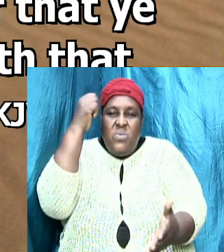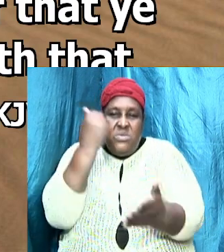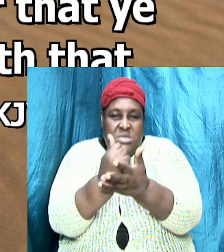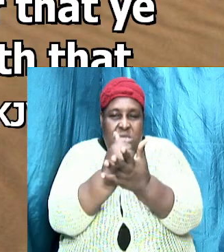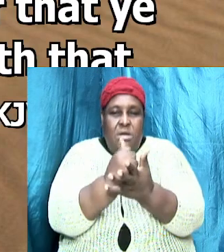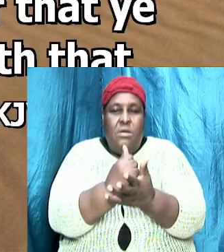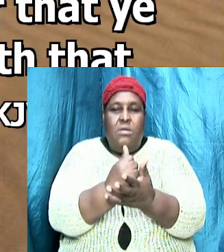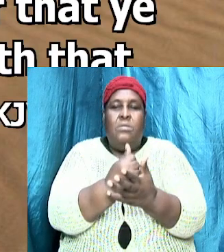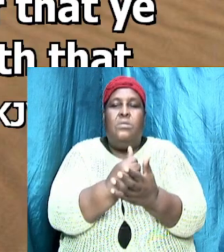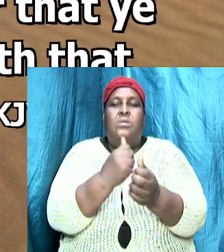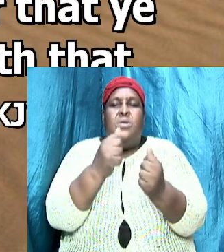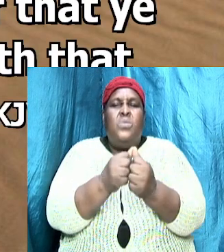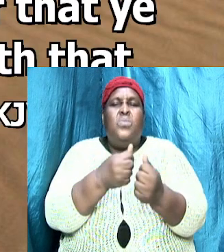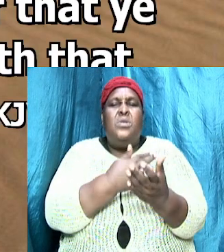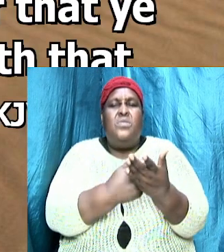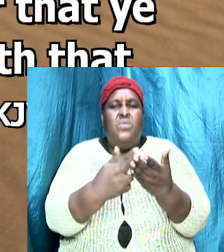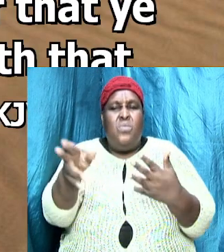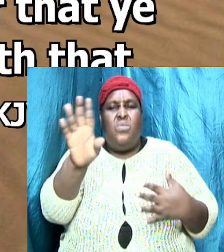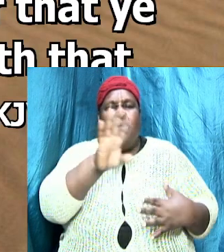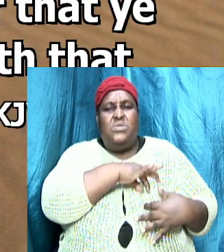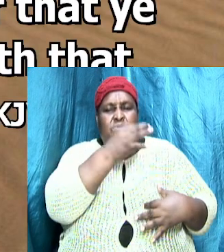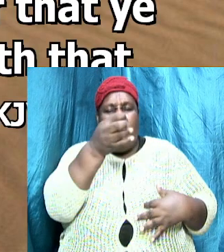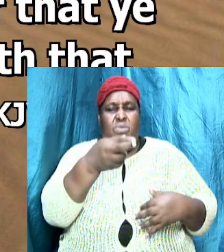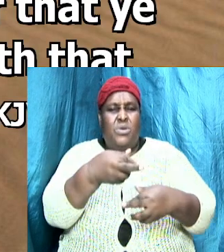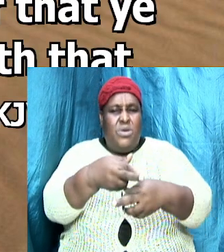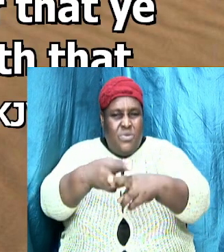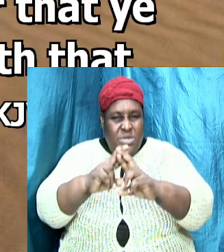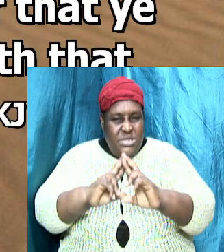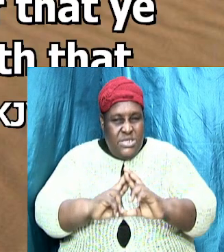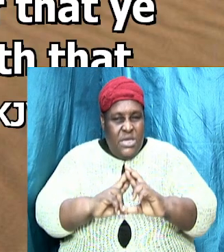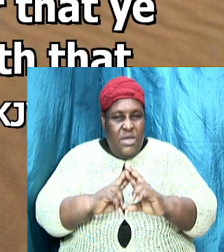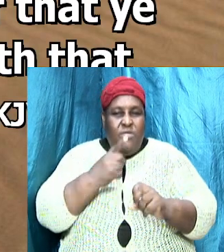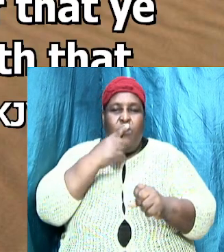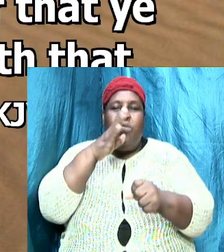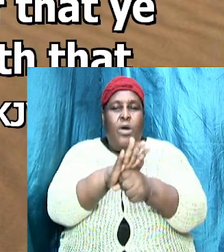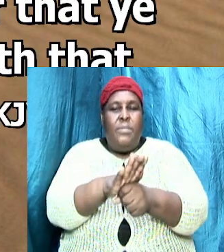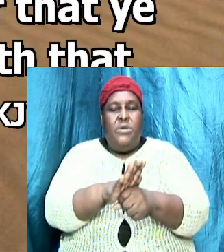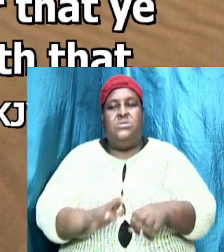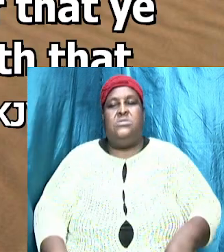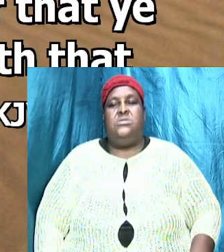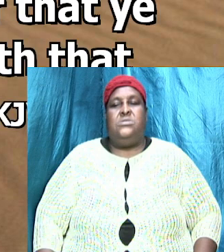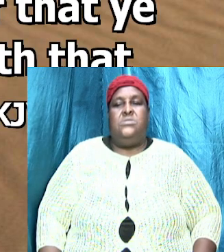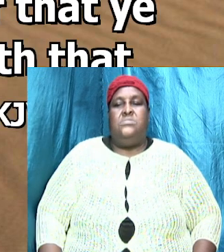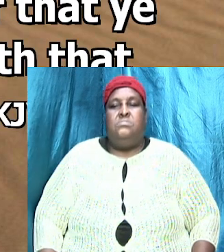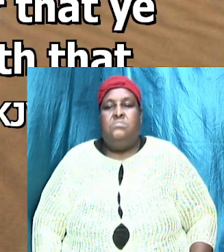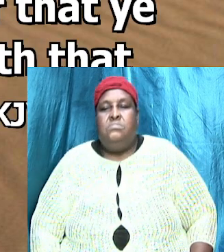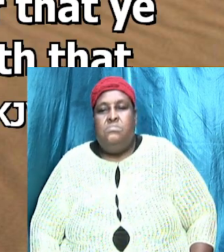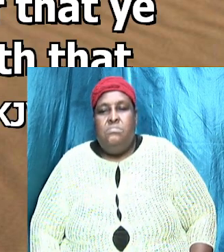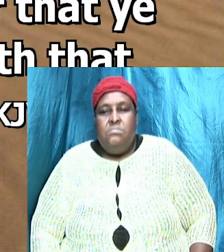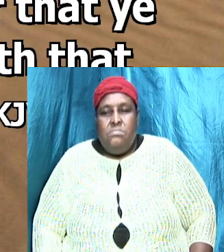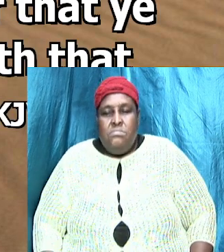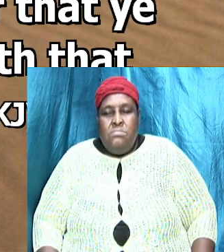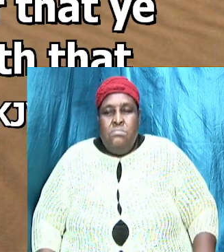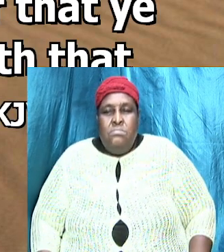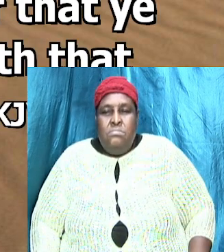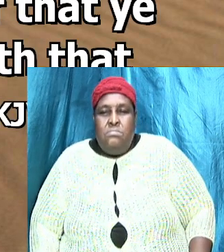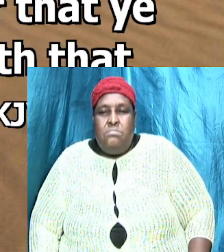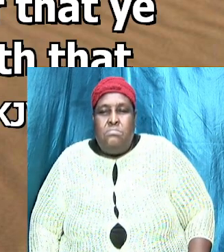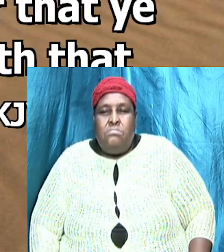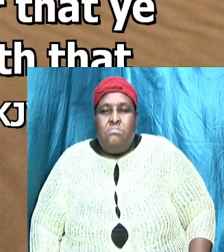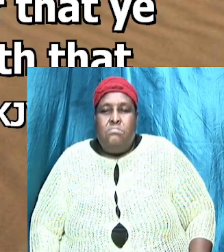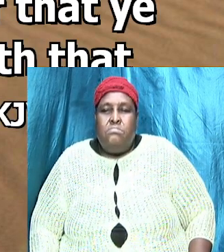holy spirit of promise then let us go down to 2 Thessalonians 2 13